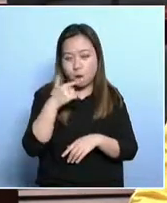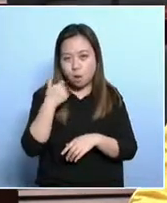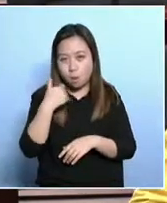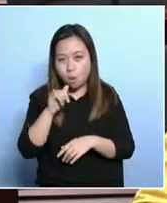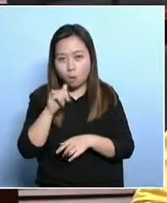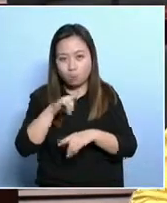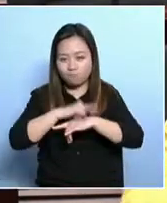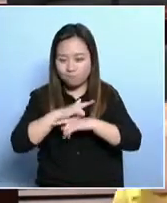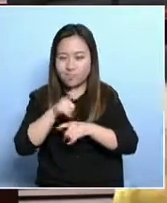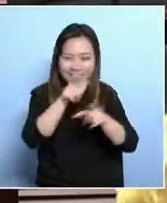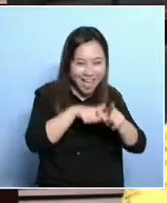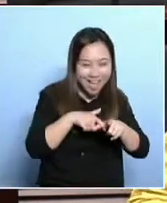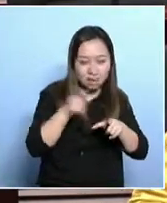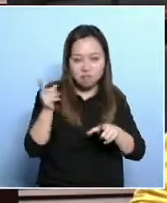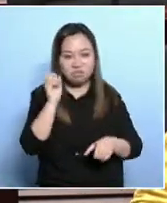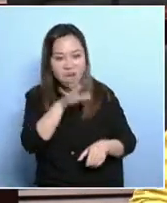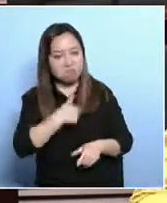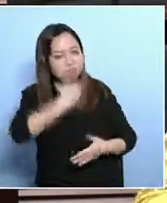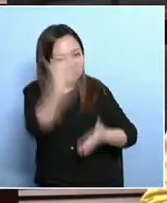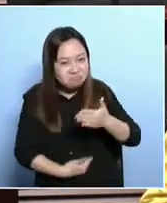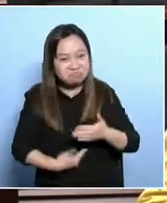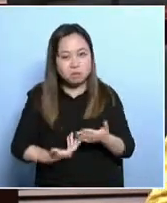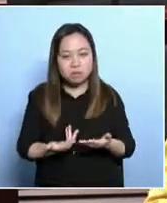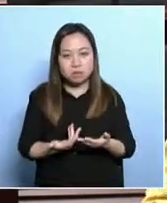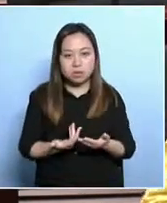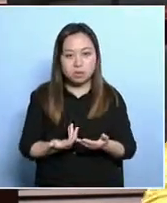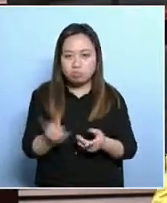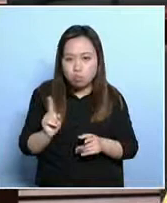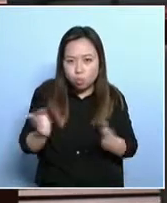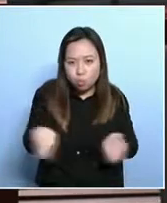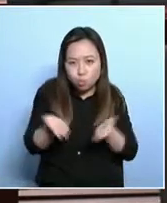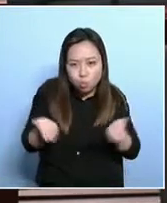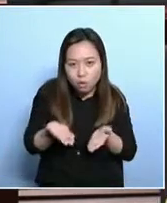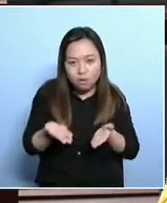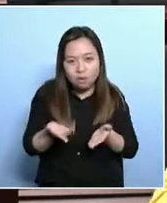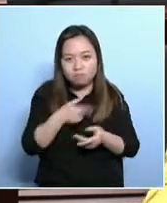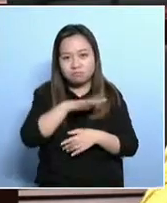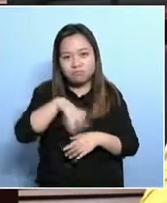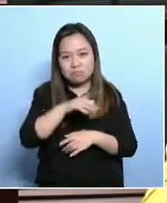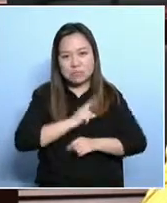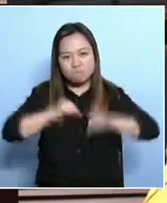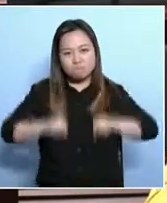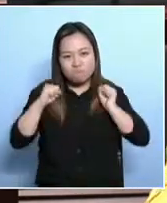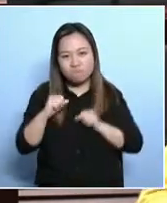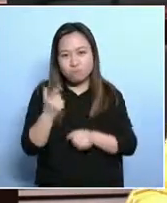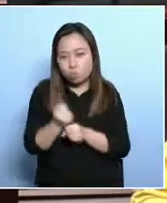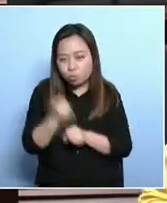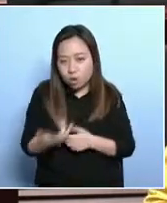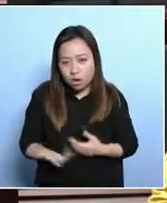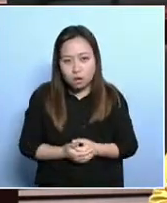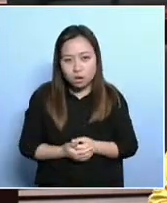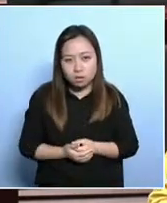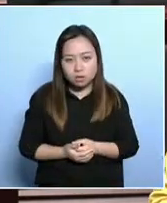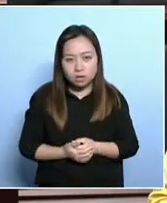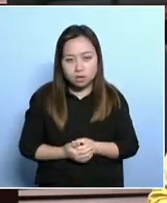but when they earn income, the amount will be deducted from the